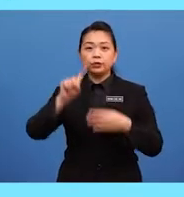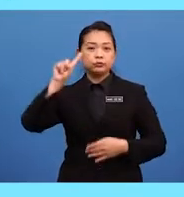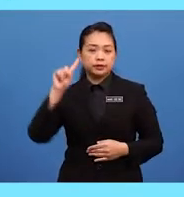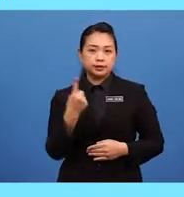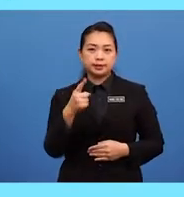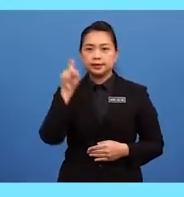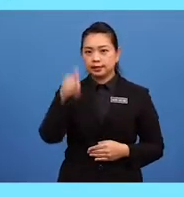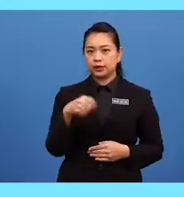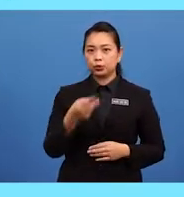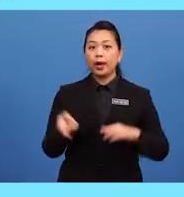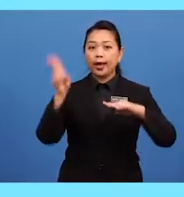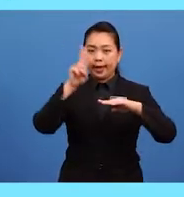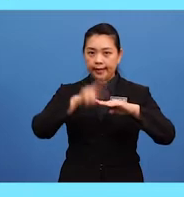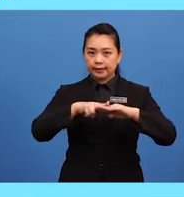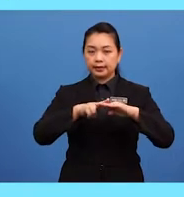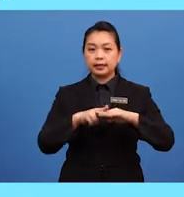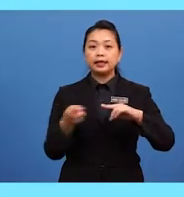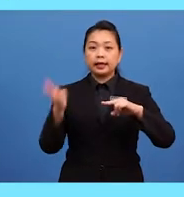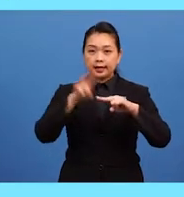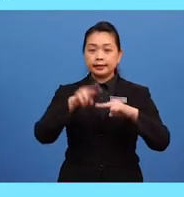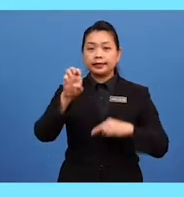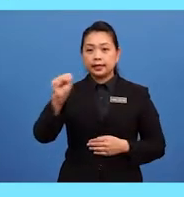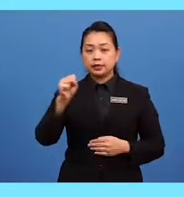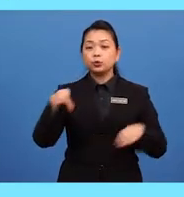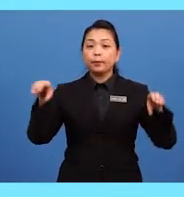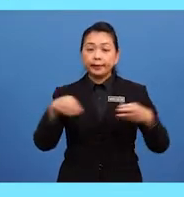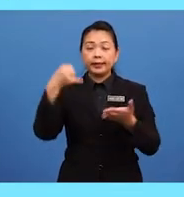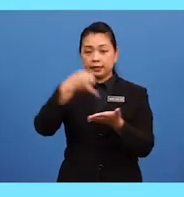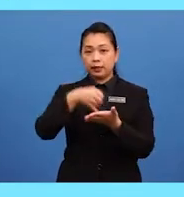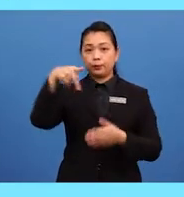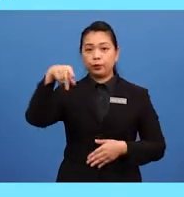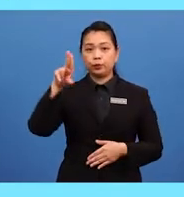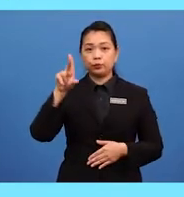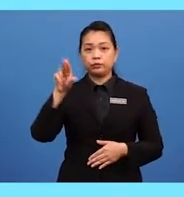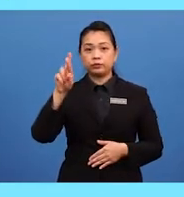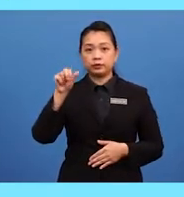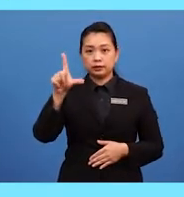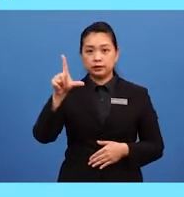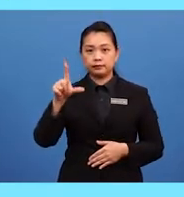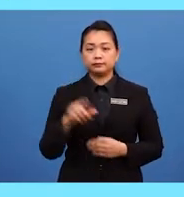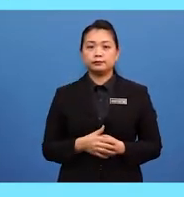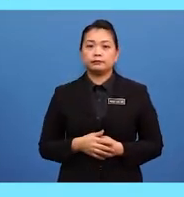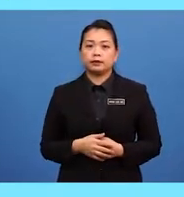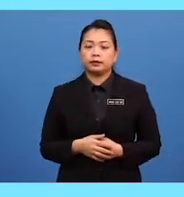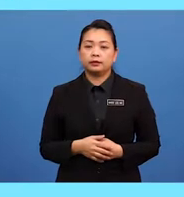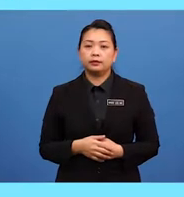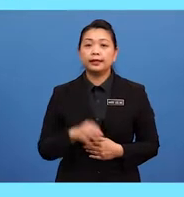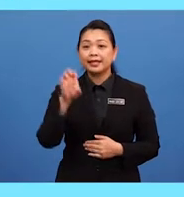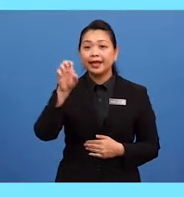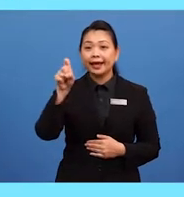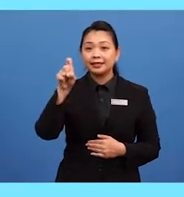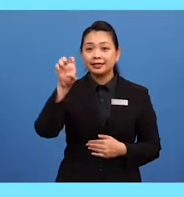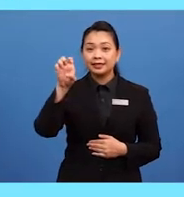need to add ES to make it plural. Hence, the word X's